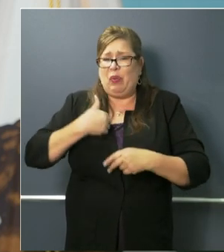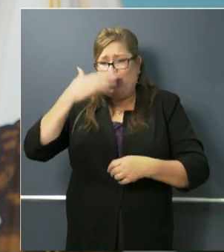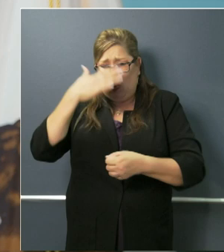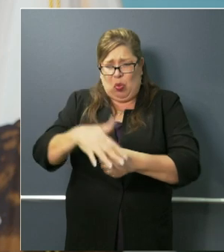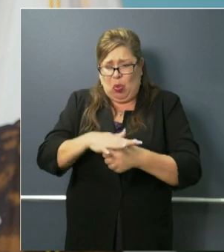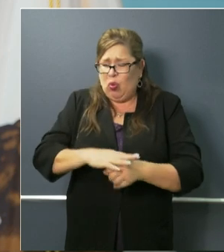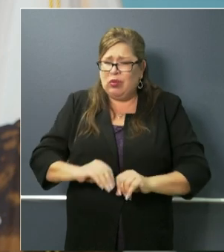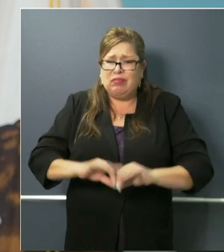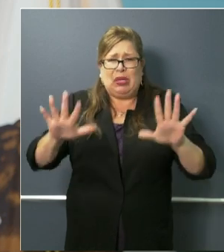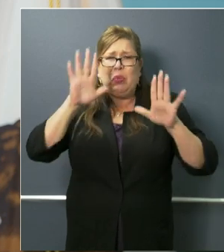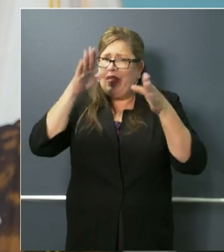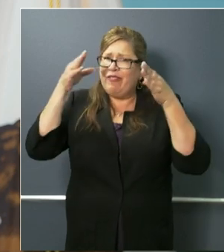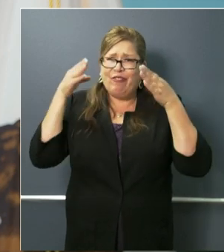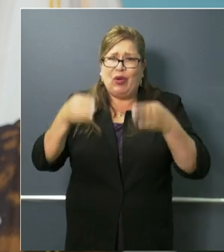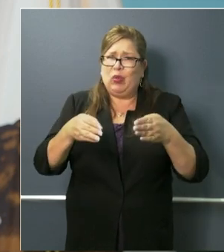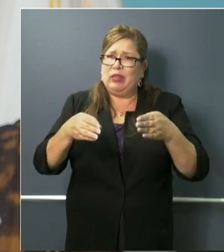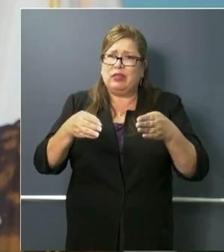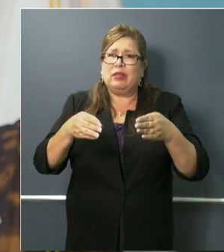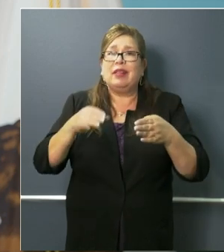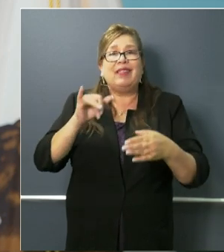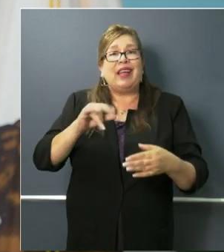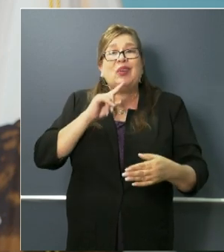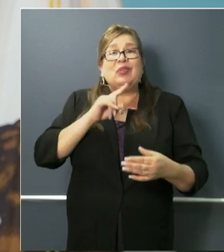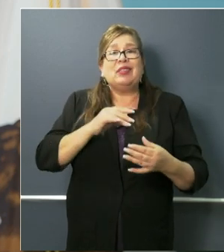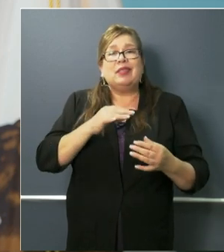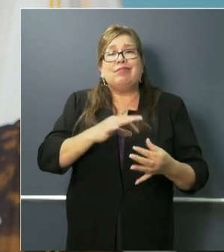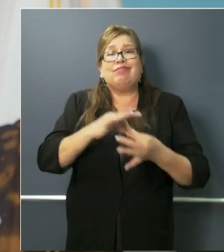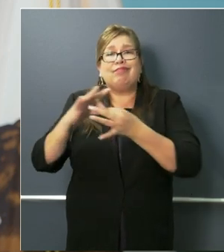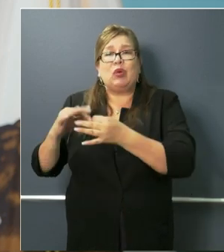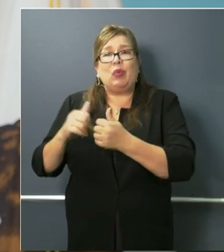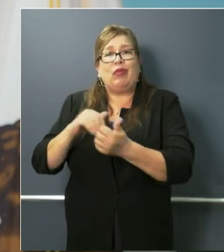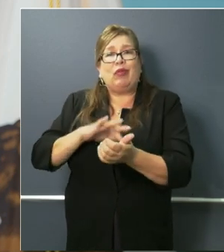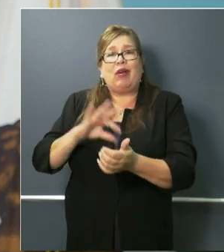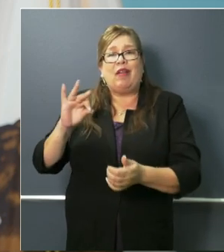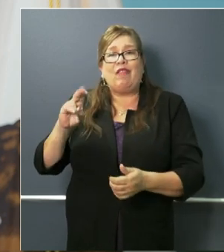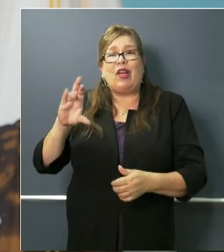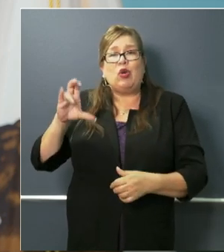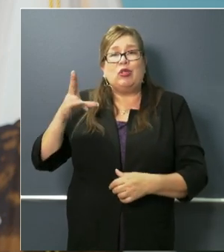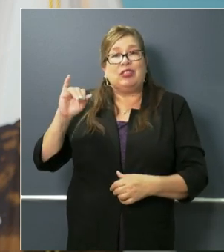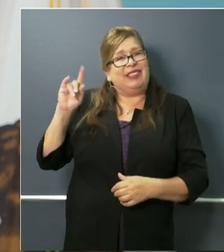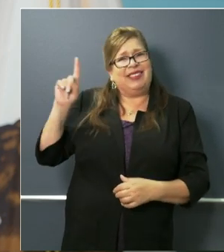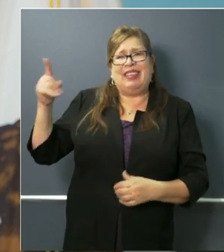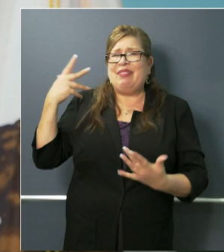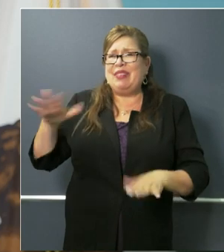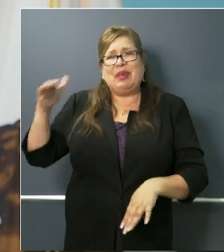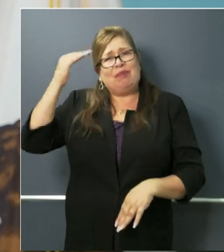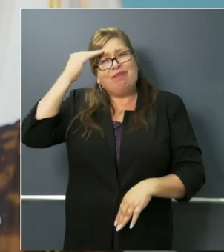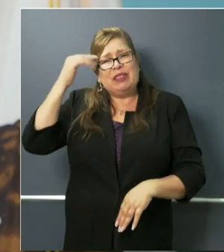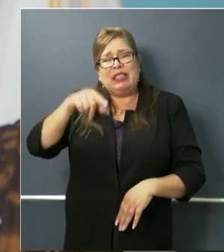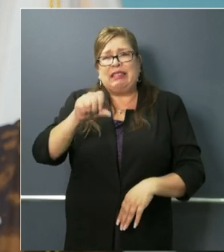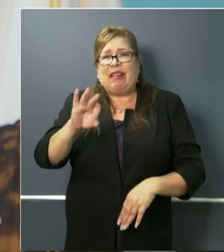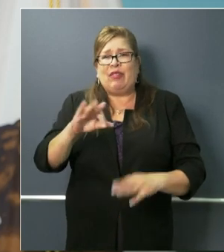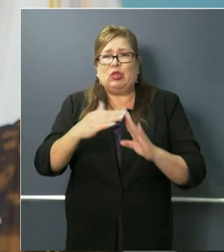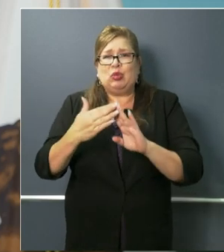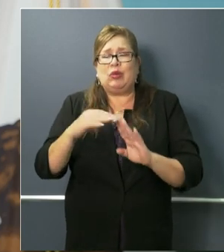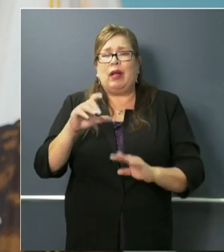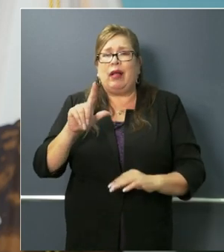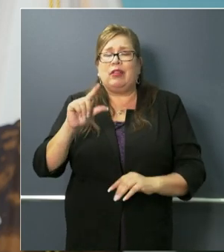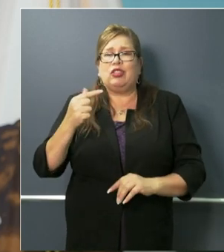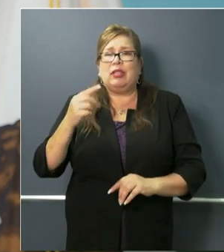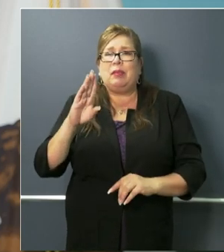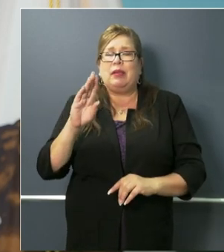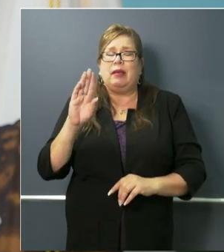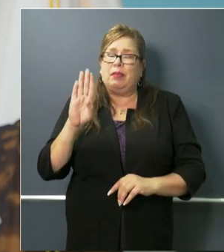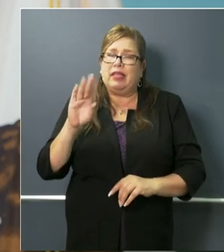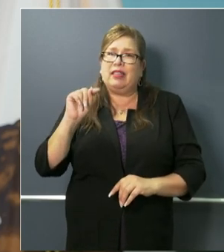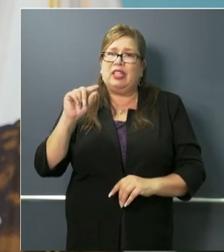and of course that extended to dr fauci who was very familiar to the folks in san francisco and within the lgbtq community as being one of our